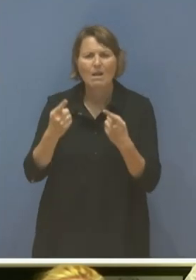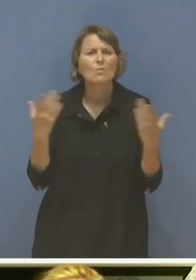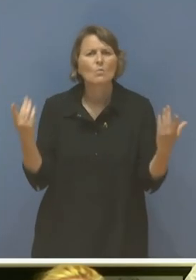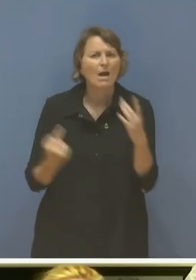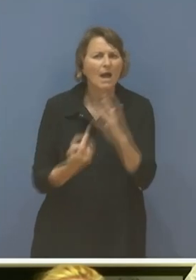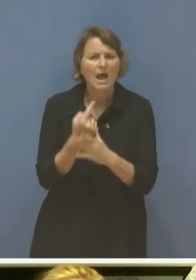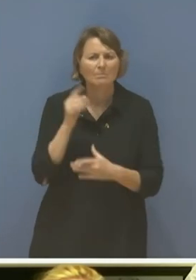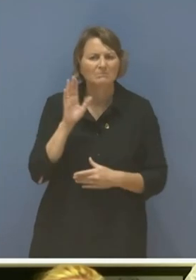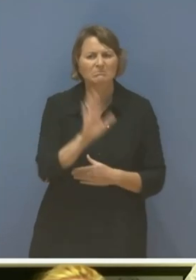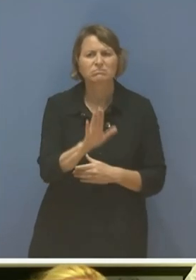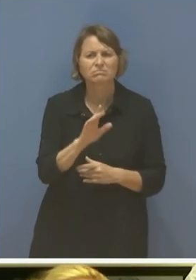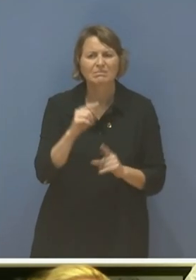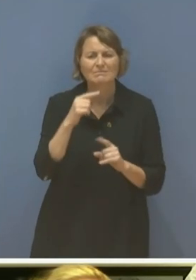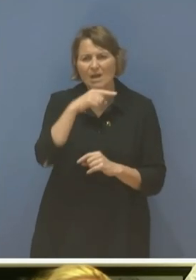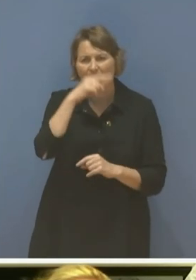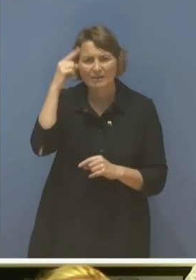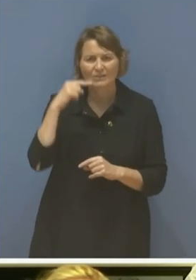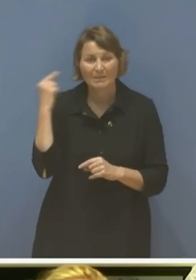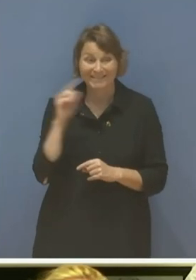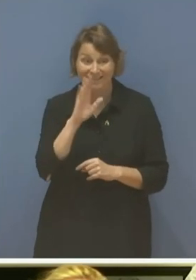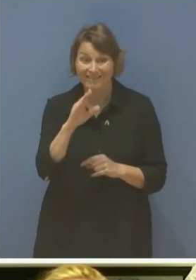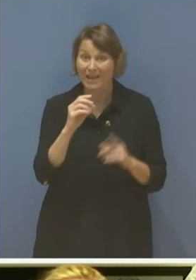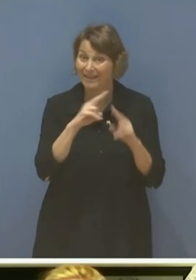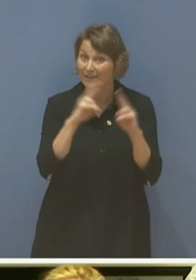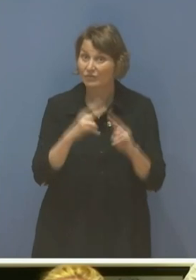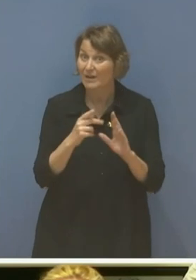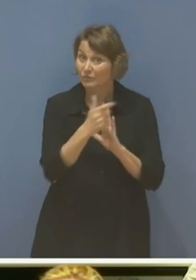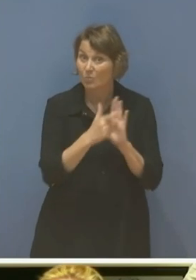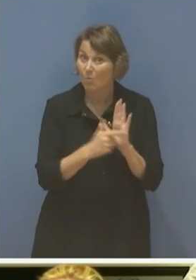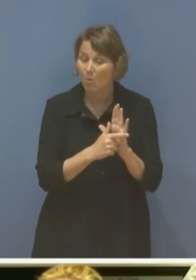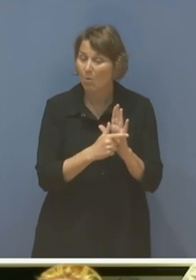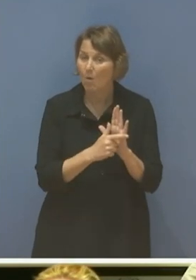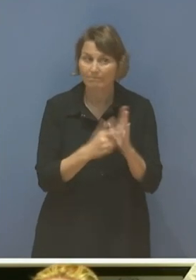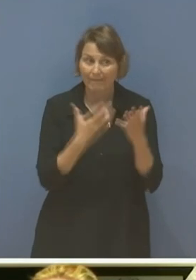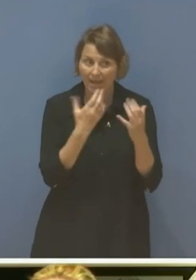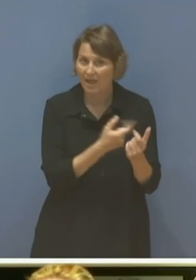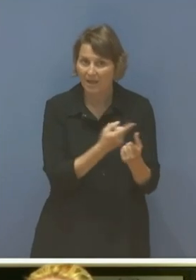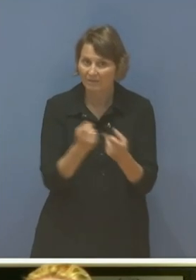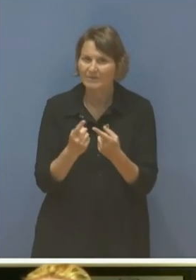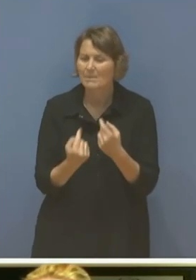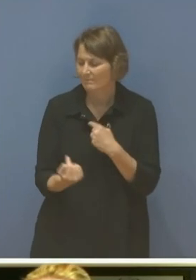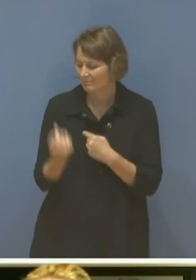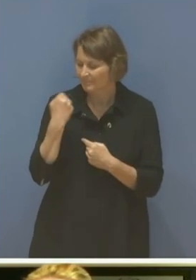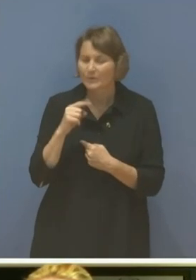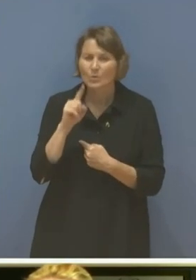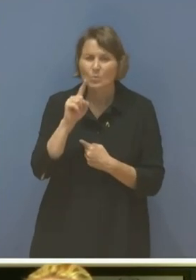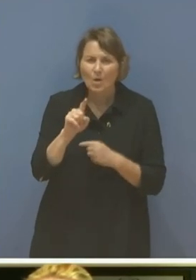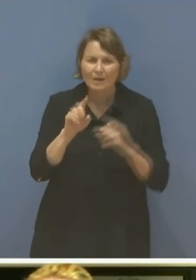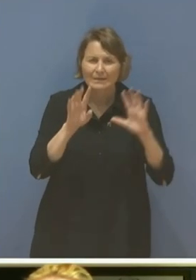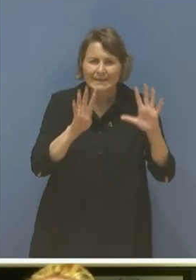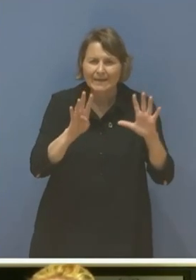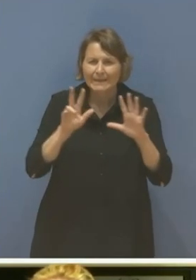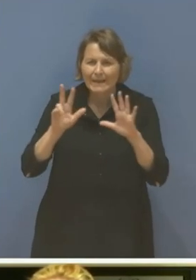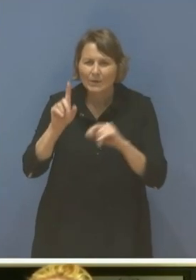Azerbaijan's borders do not exist in international law and are based only on a political declaration of Alma-Ata in 1991. This is relevant. The